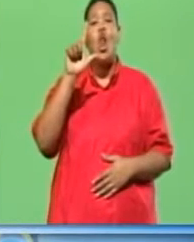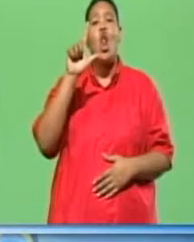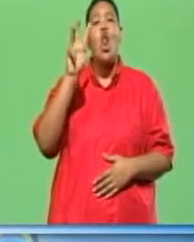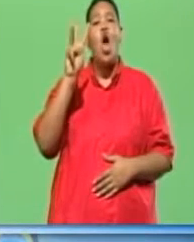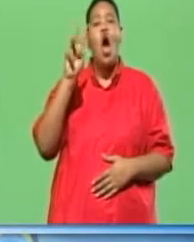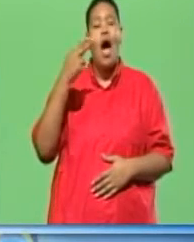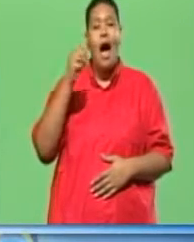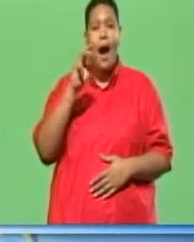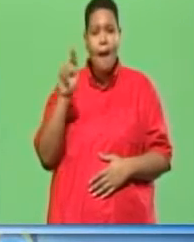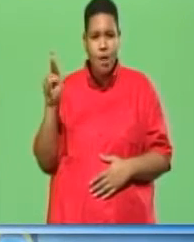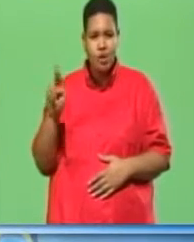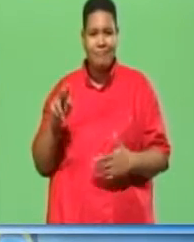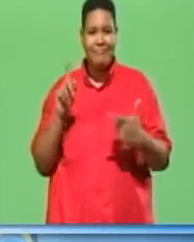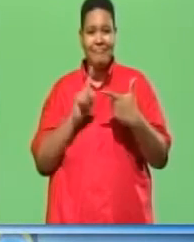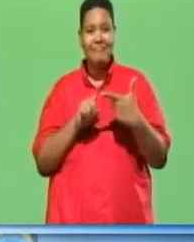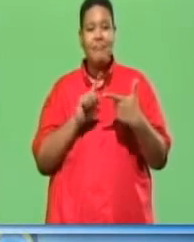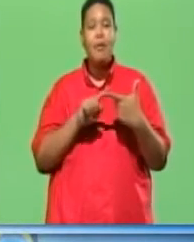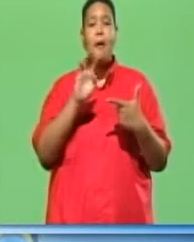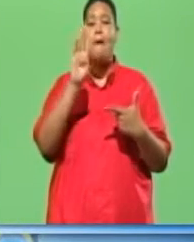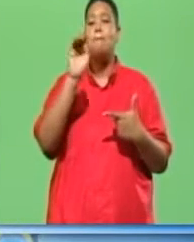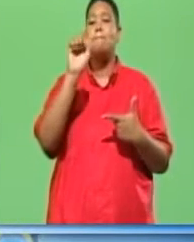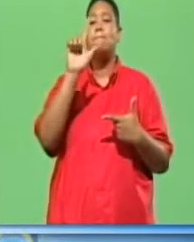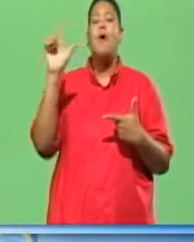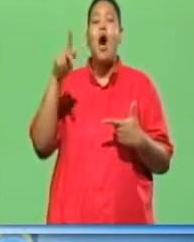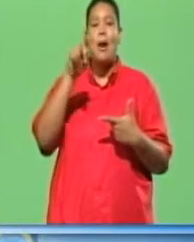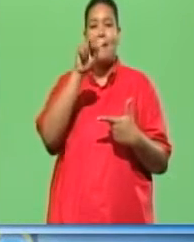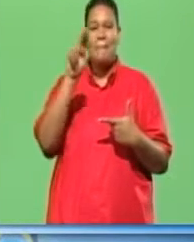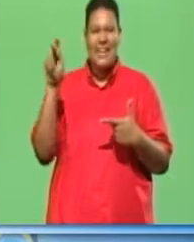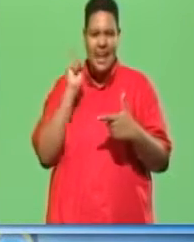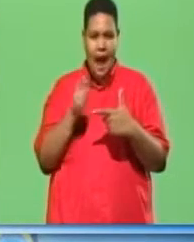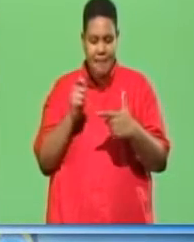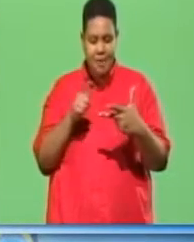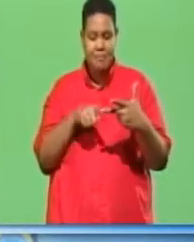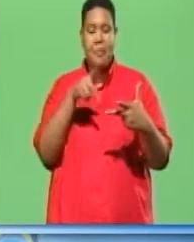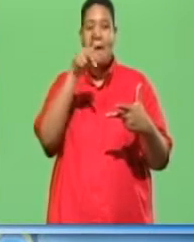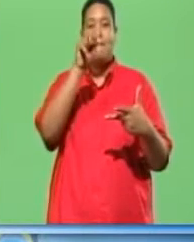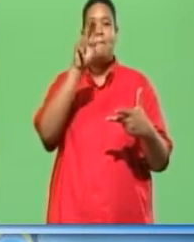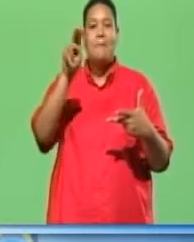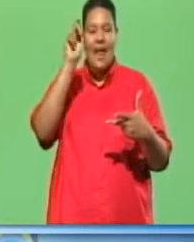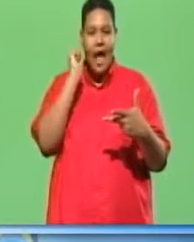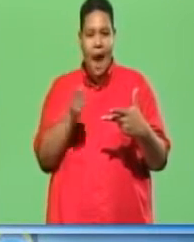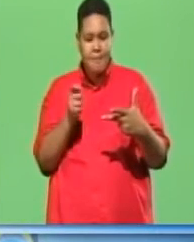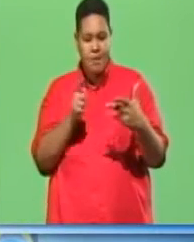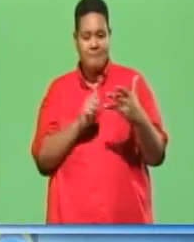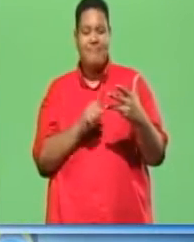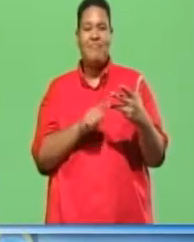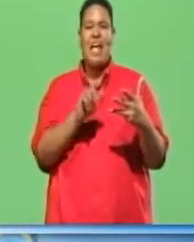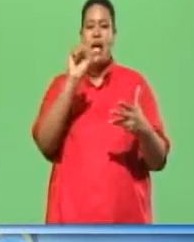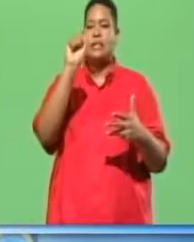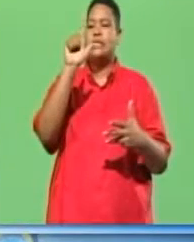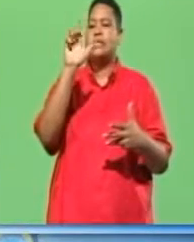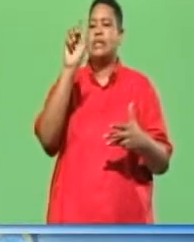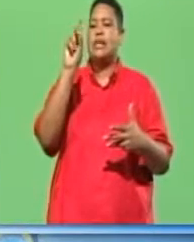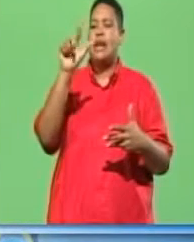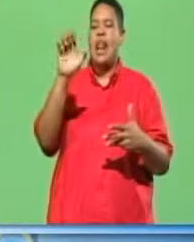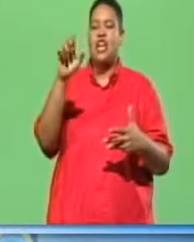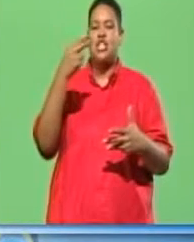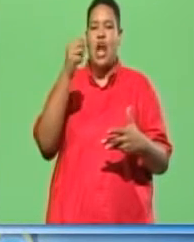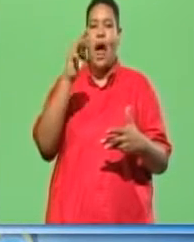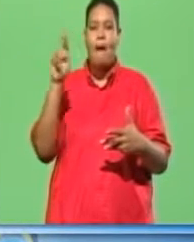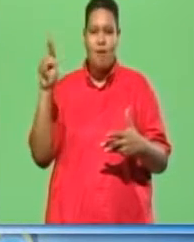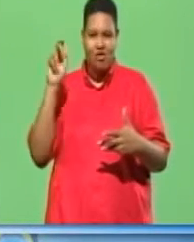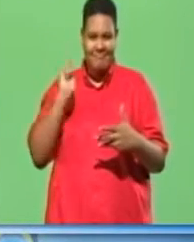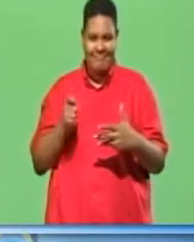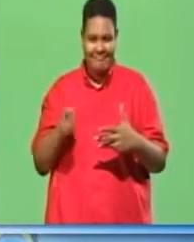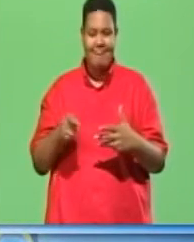hammer, 2. Ball-peen hammers, 3. Pin hammers and 4. Sledge hammers. Claw